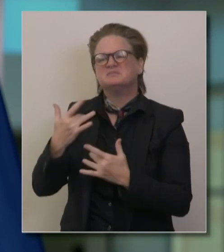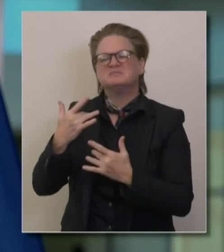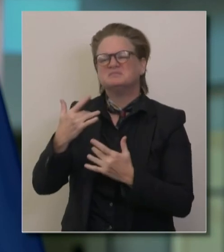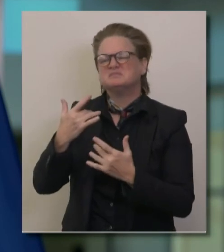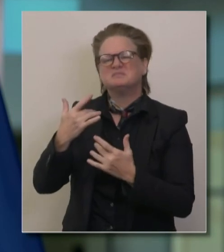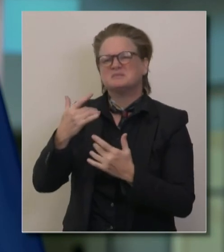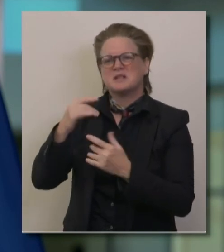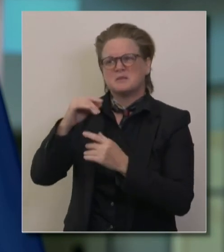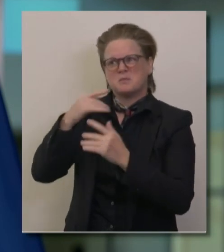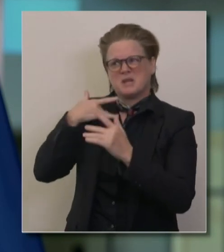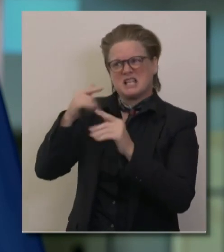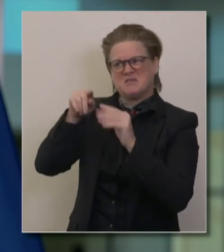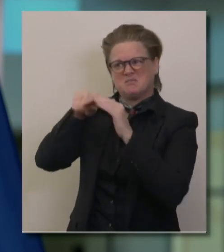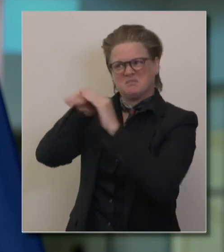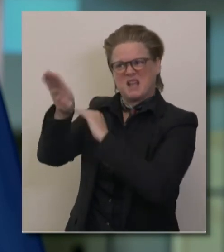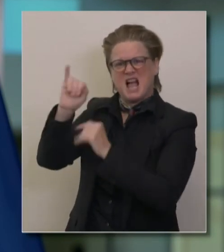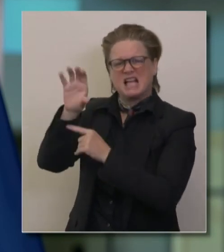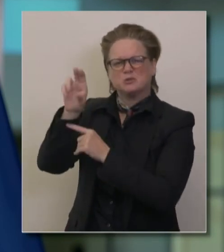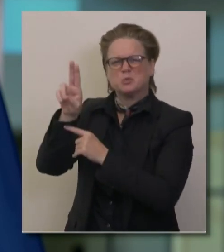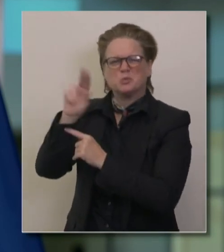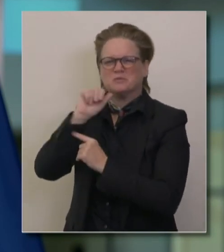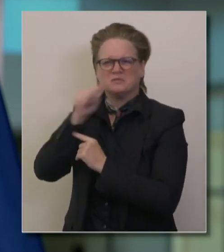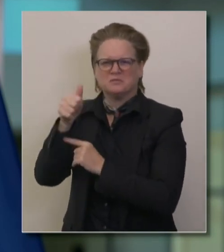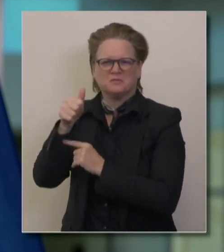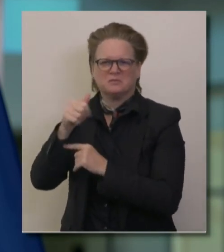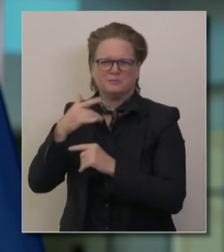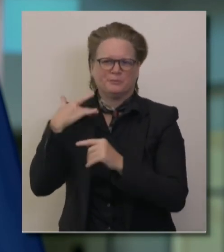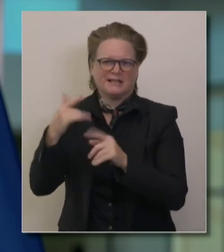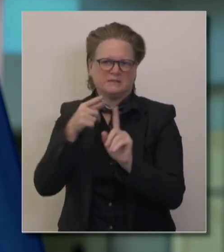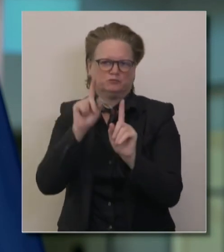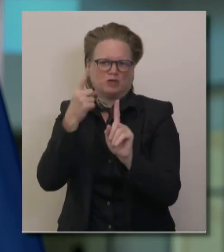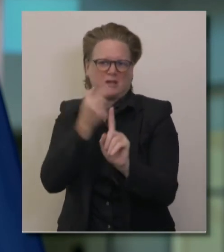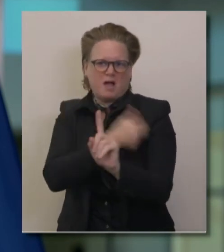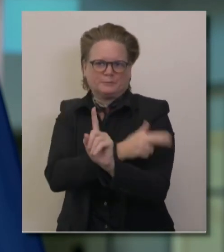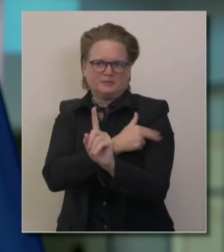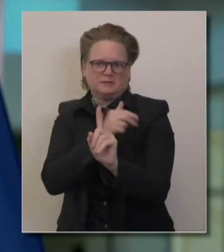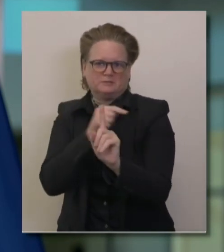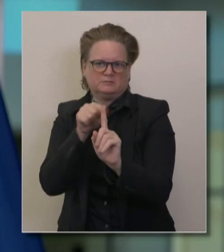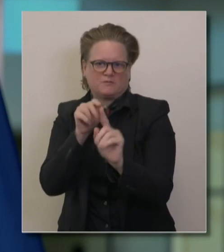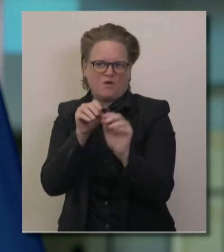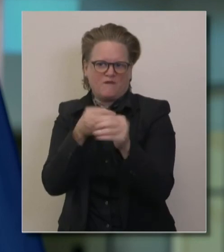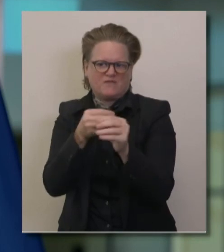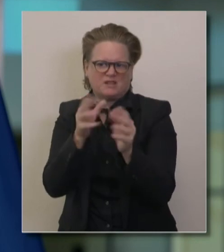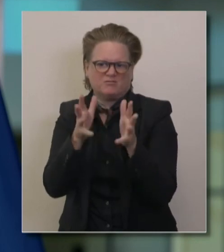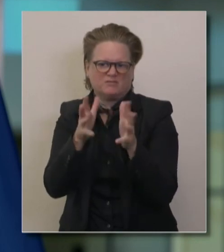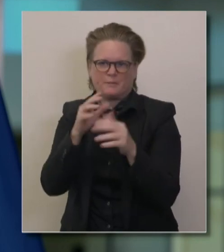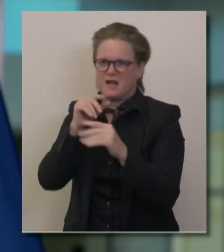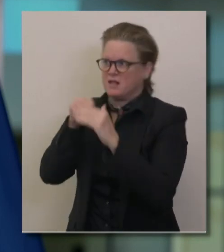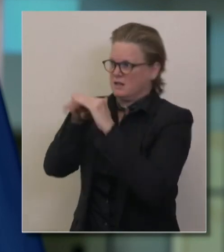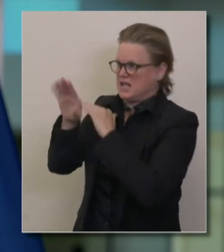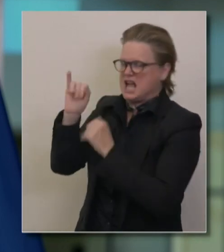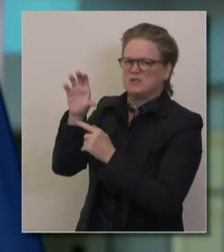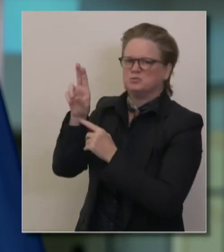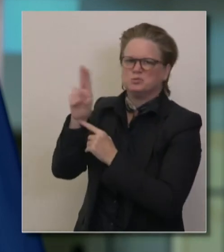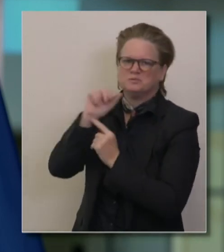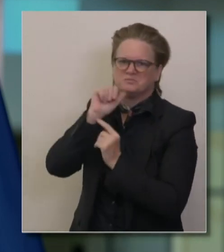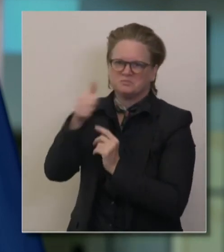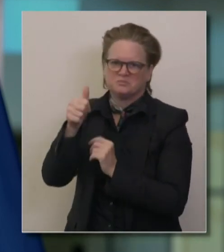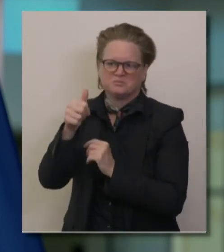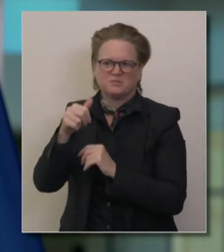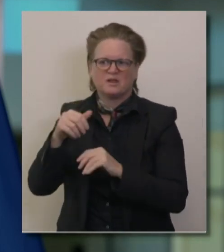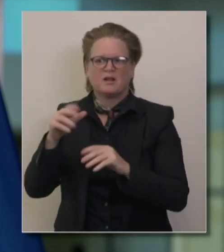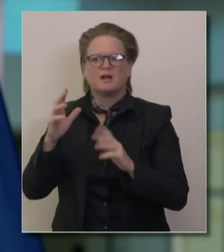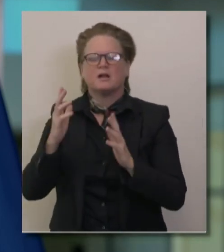need an inpatient bed, but not an ICU bed necessarily. Just to give you some context, different facilities across the state,